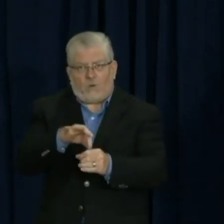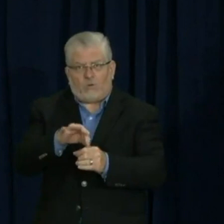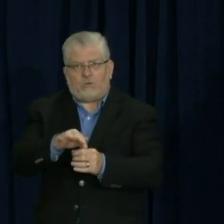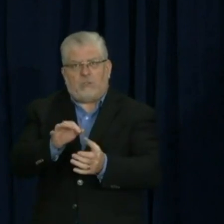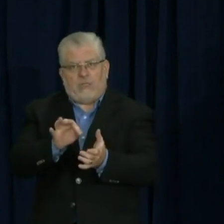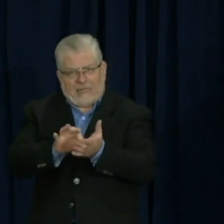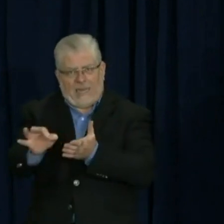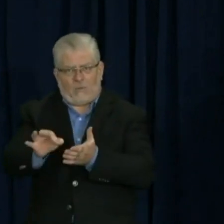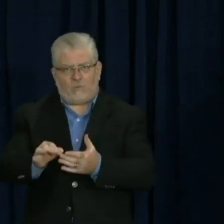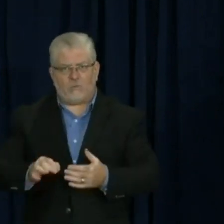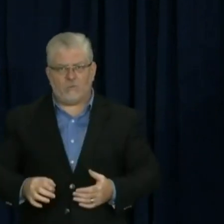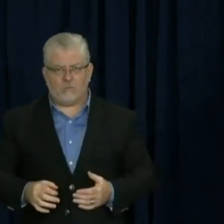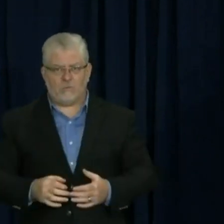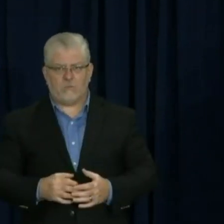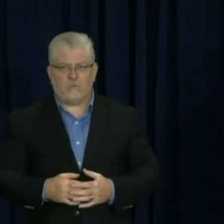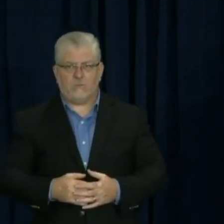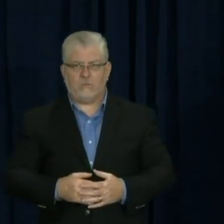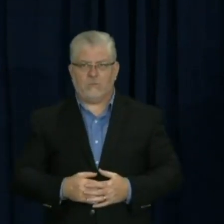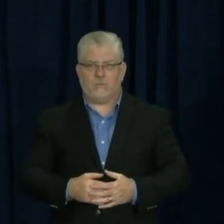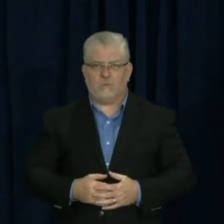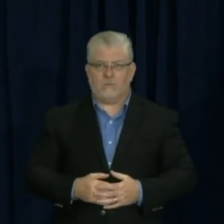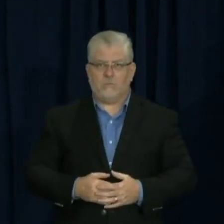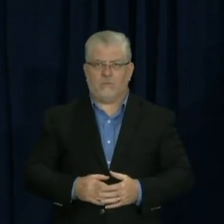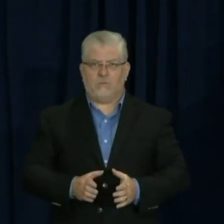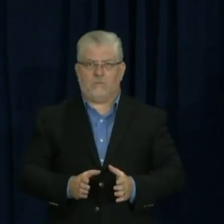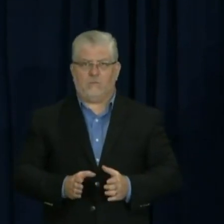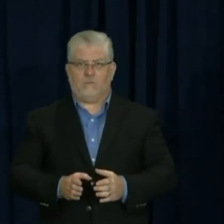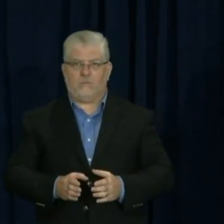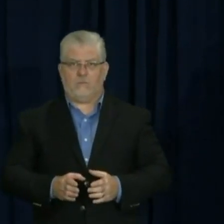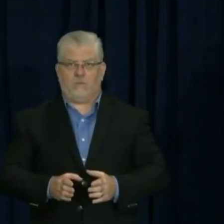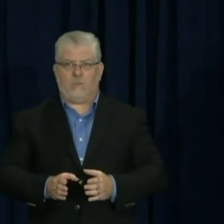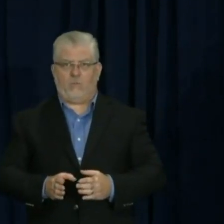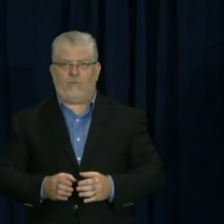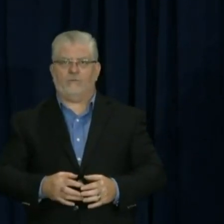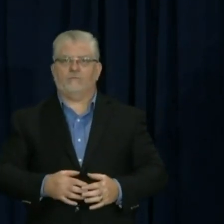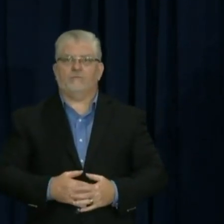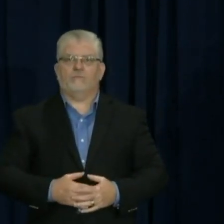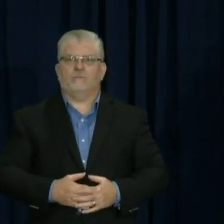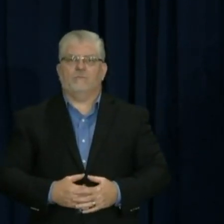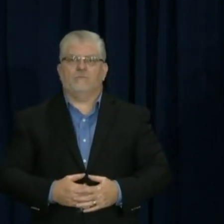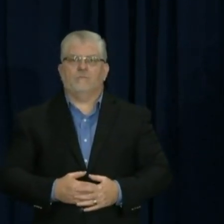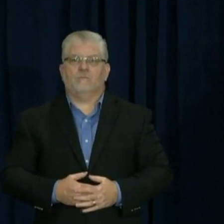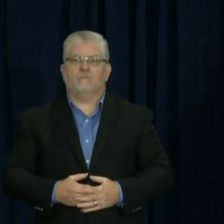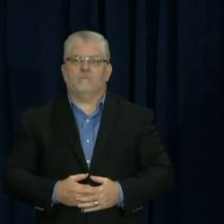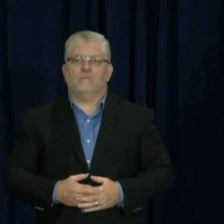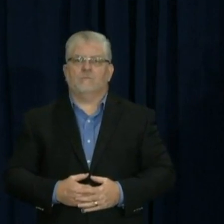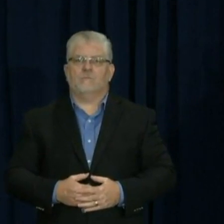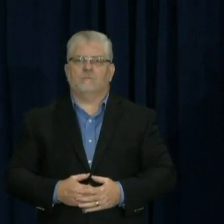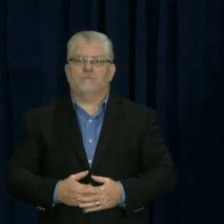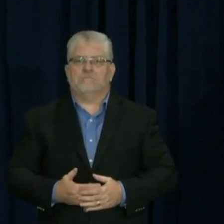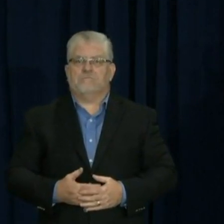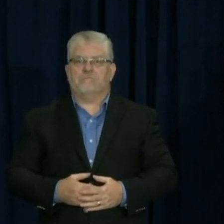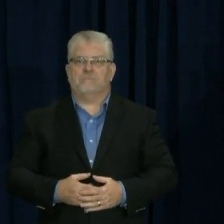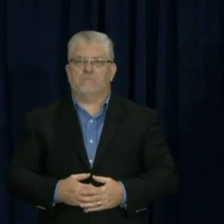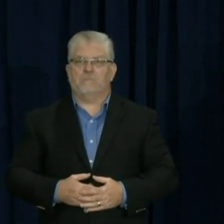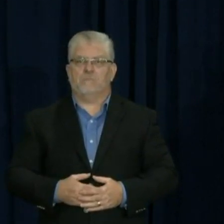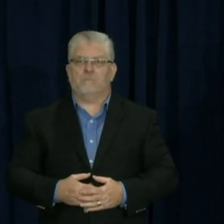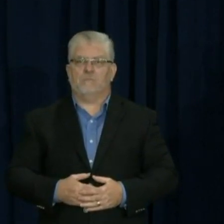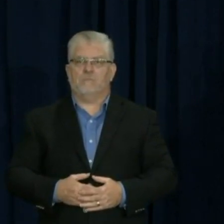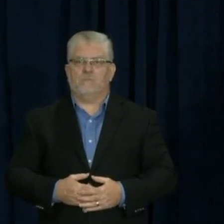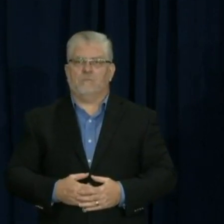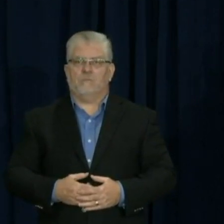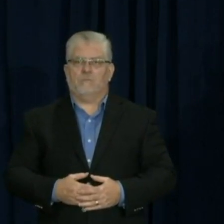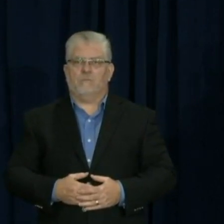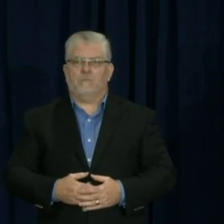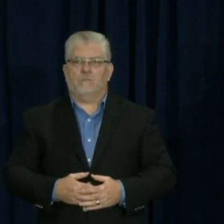So how many counties are handling ballots that are coming in Tuesday, Thursday, Friday? How are they handling that? And is each county setting them